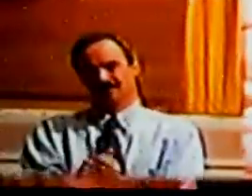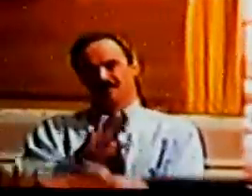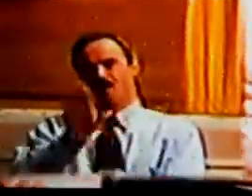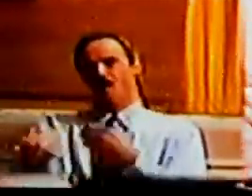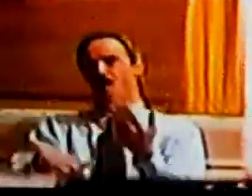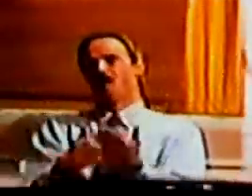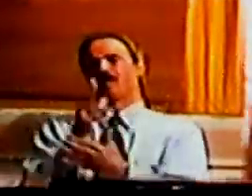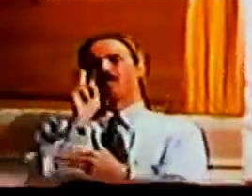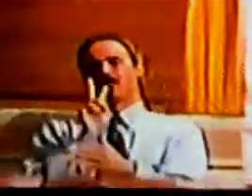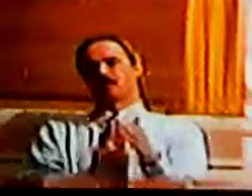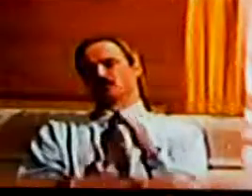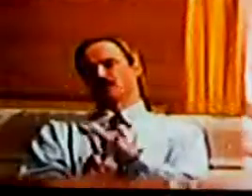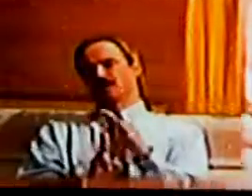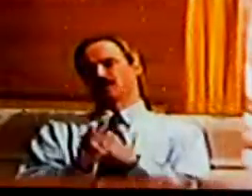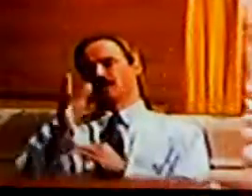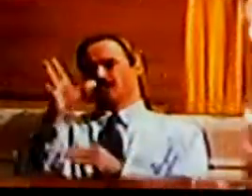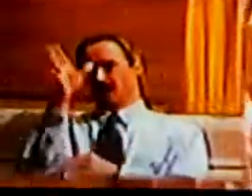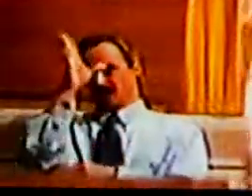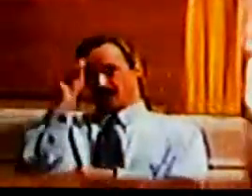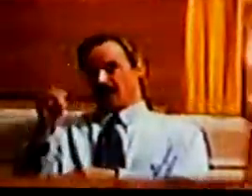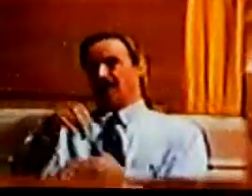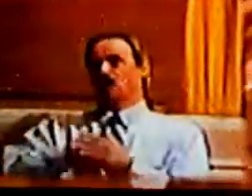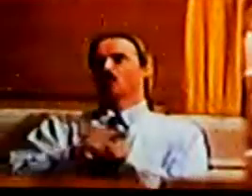this guy goes into a restaurant